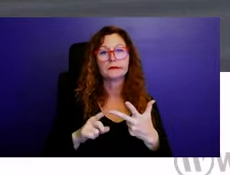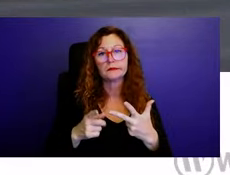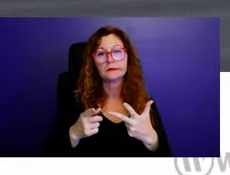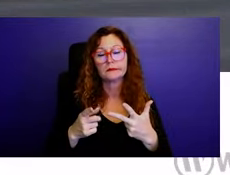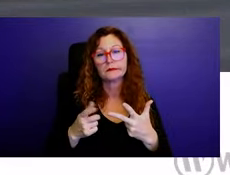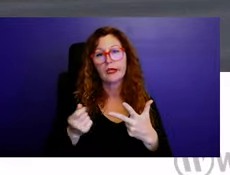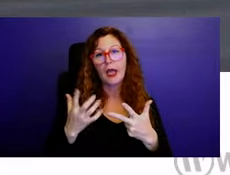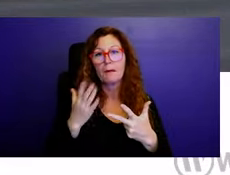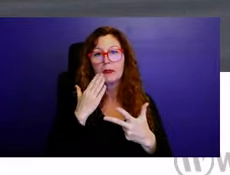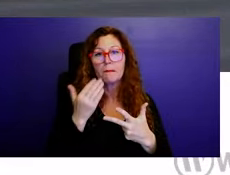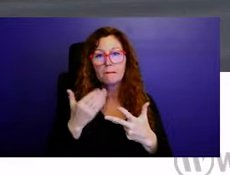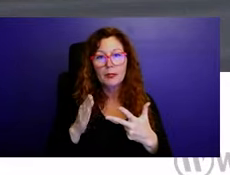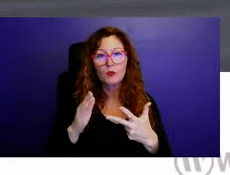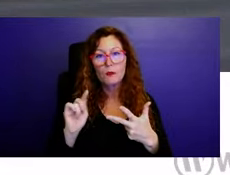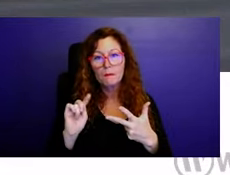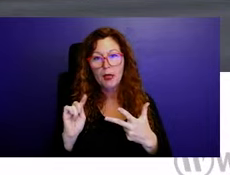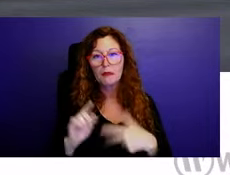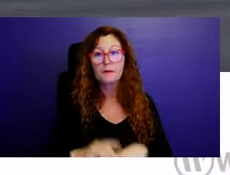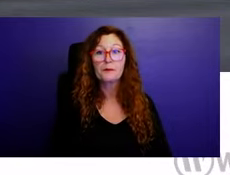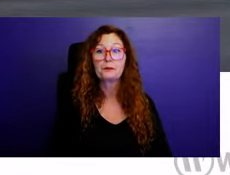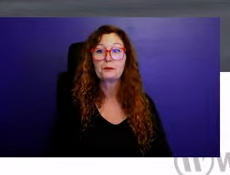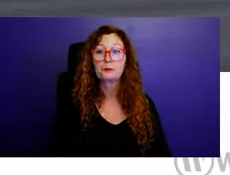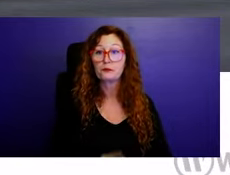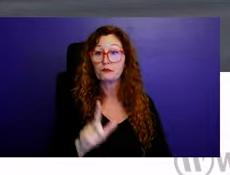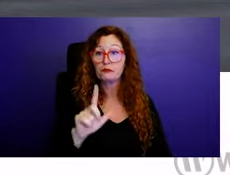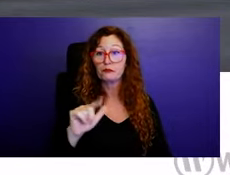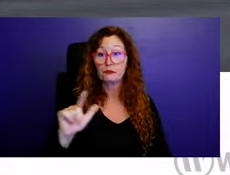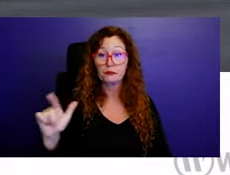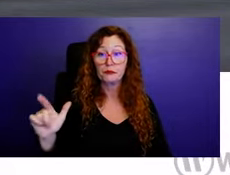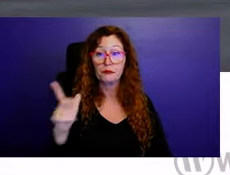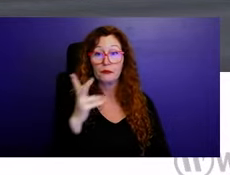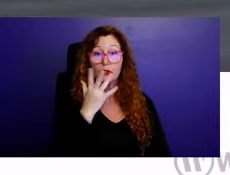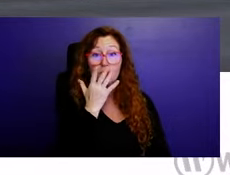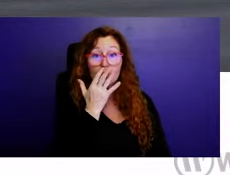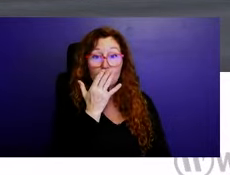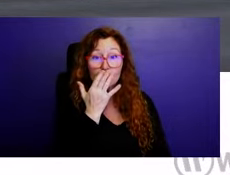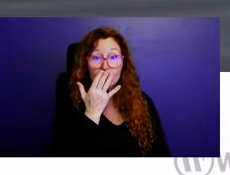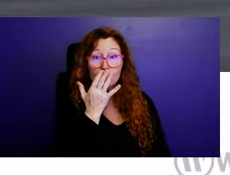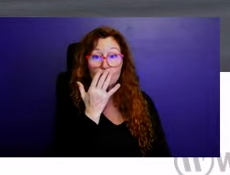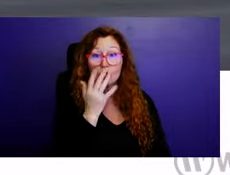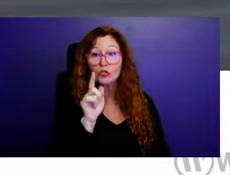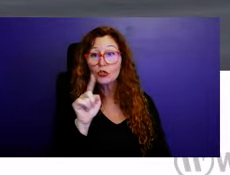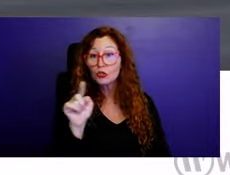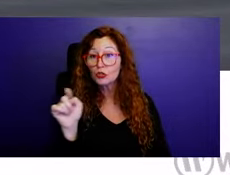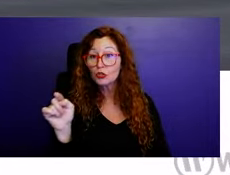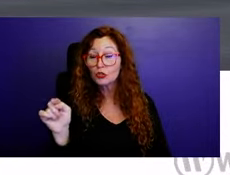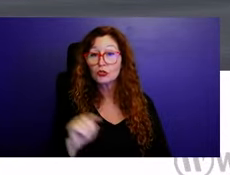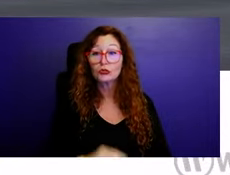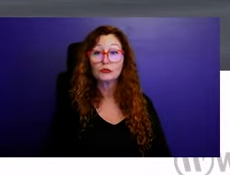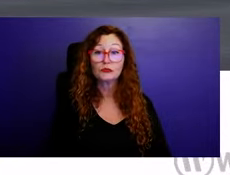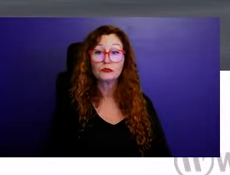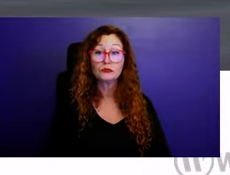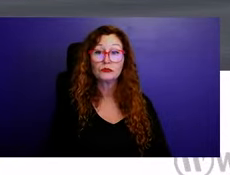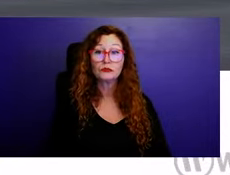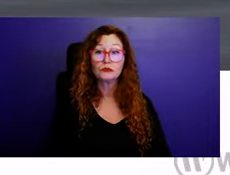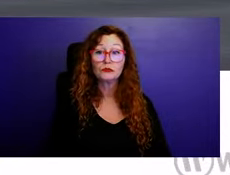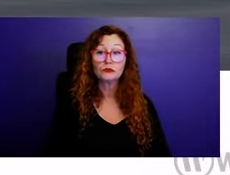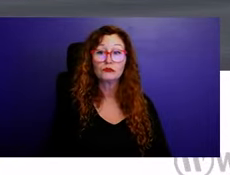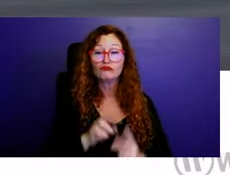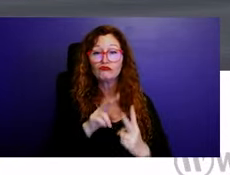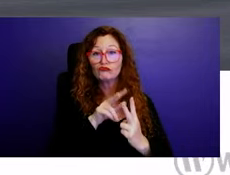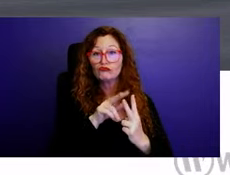And so here's, there's two different color schemes to the townhomes, but this is one of the color schemes. And then there's the other one that kind of,